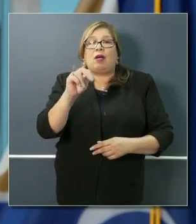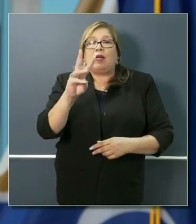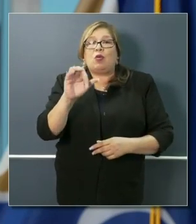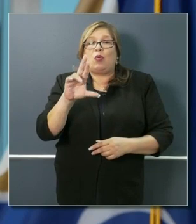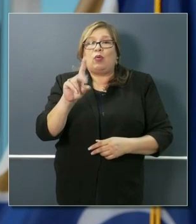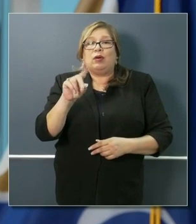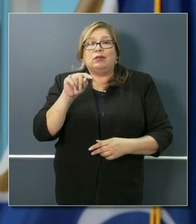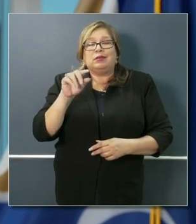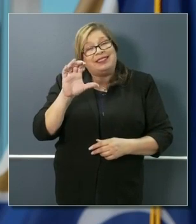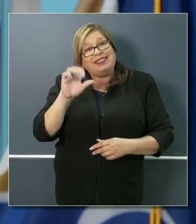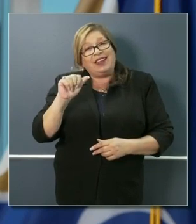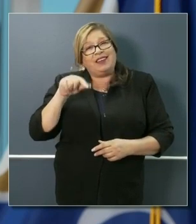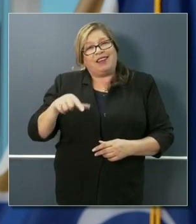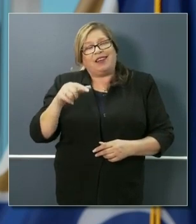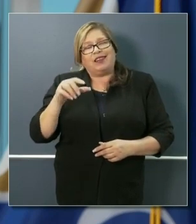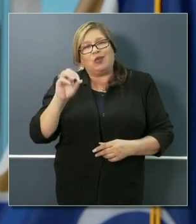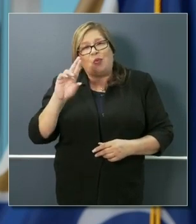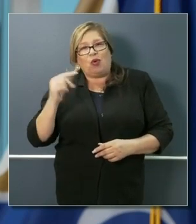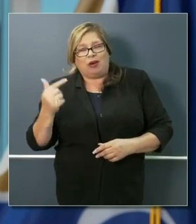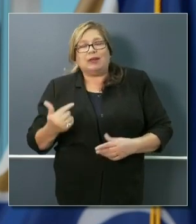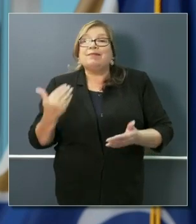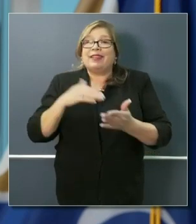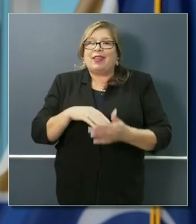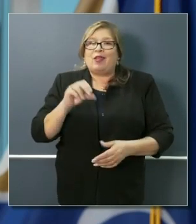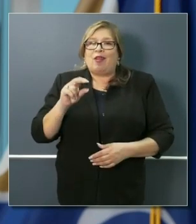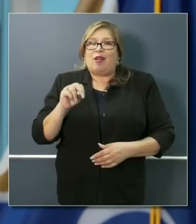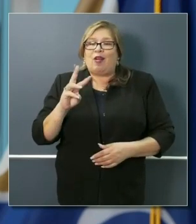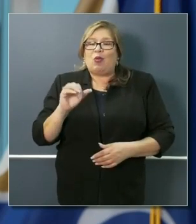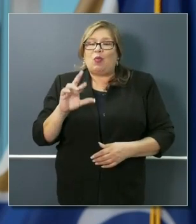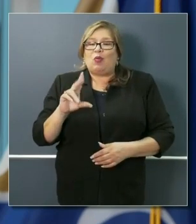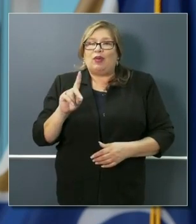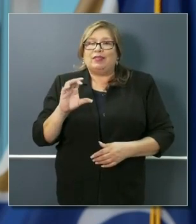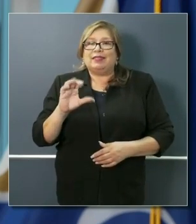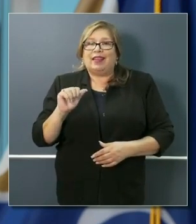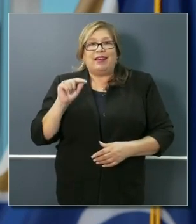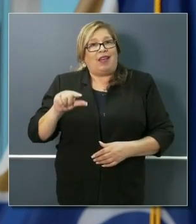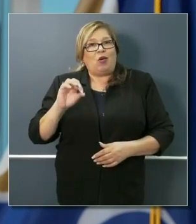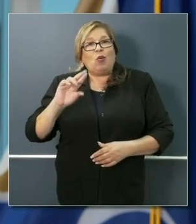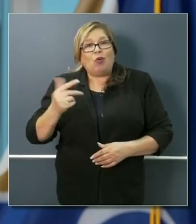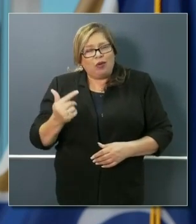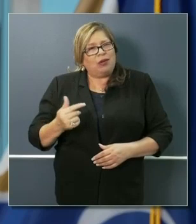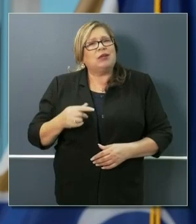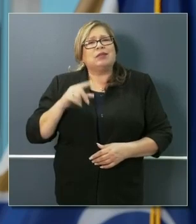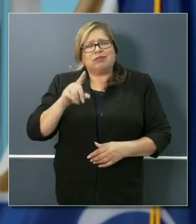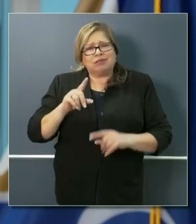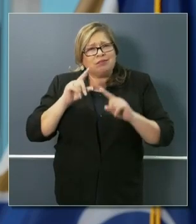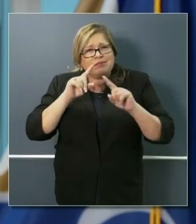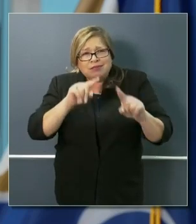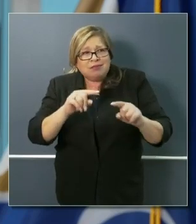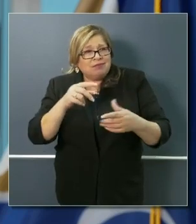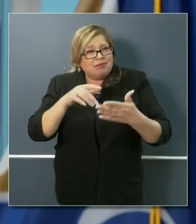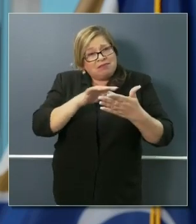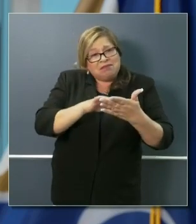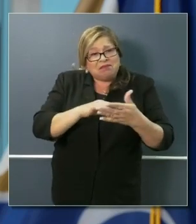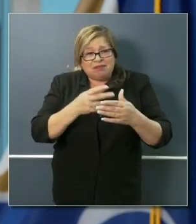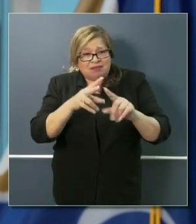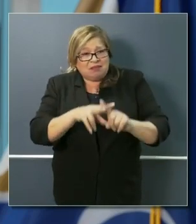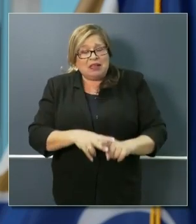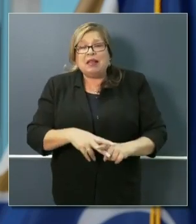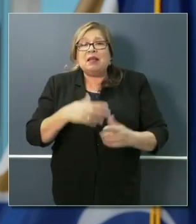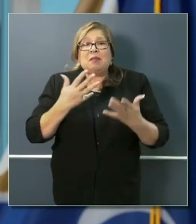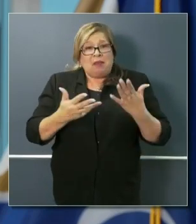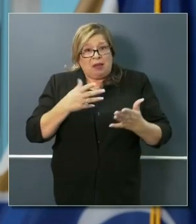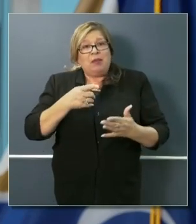and fill out those applications and see if we can match you with the job just down the road and make sure we get you off unemployment